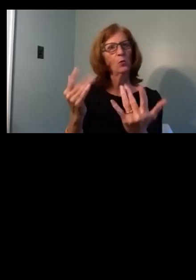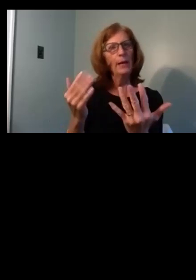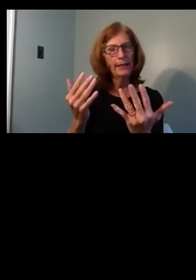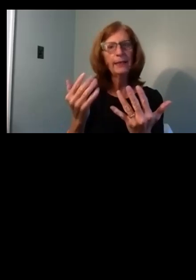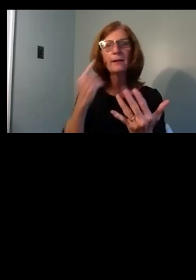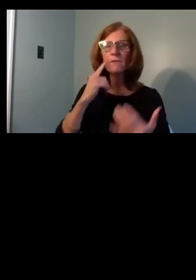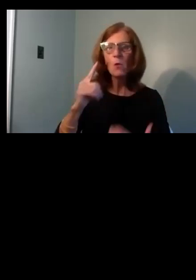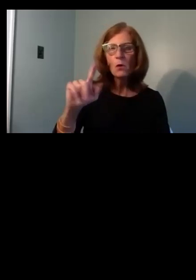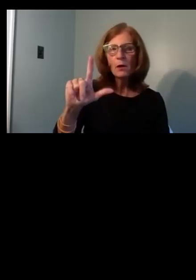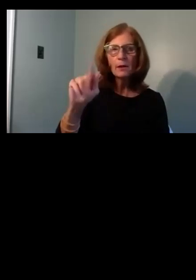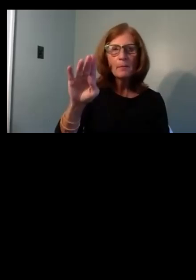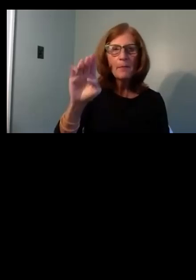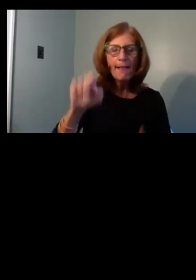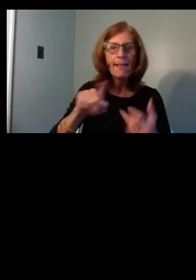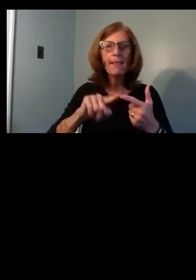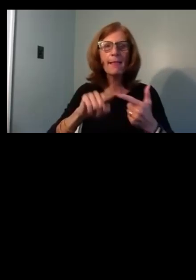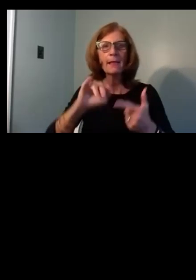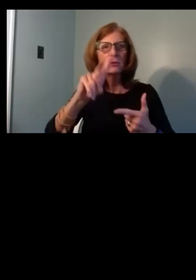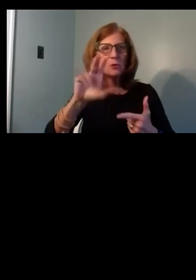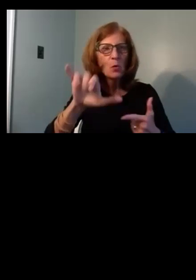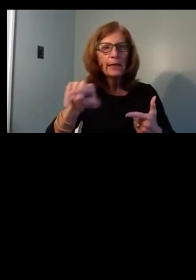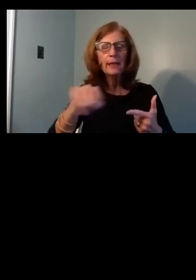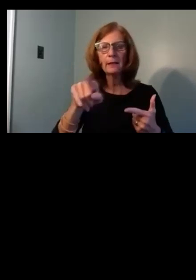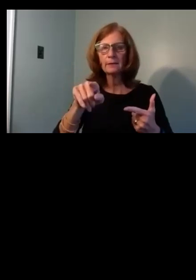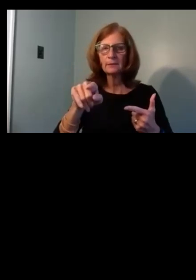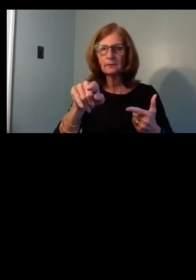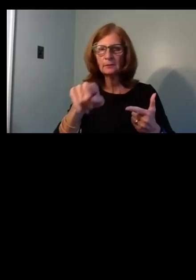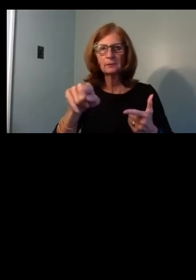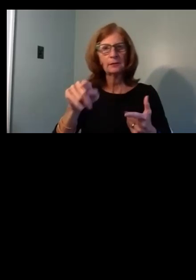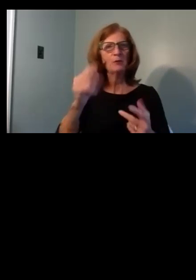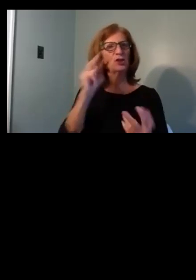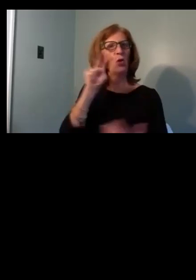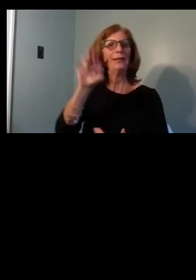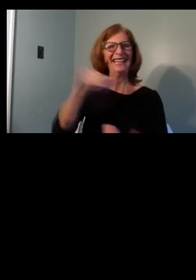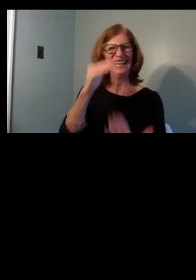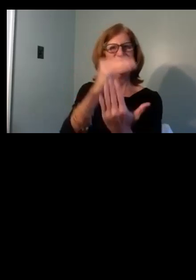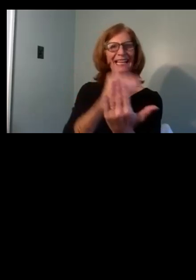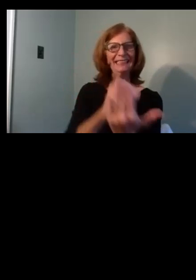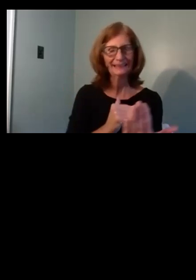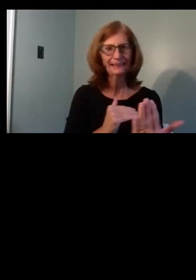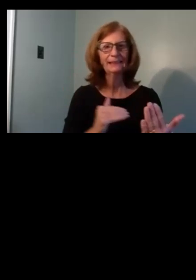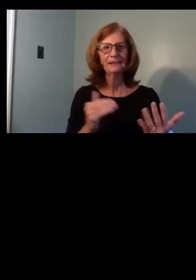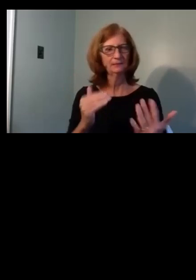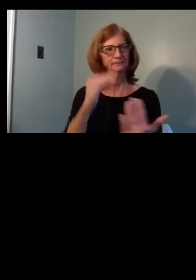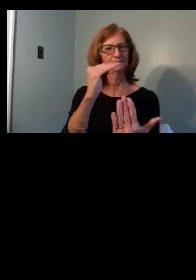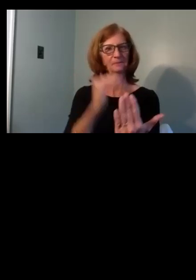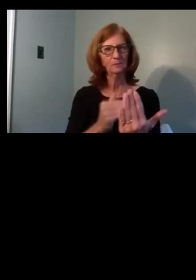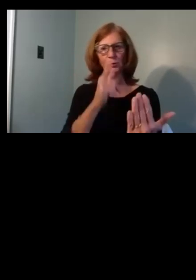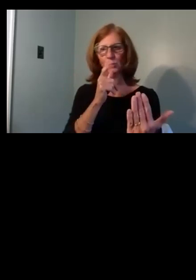lobelle um scanning the list here that's all i see it uh